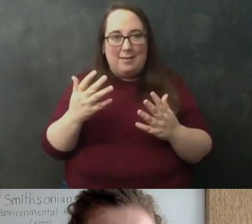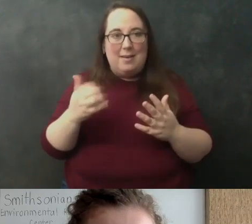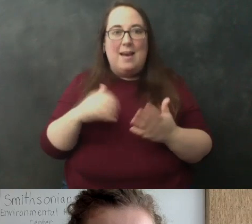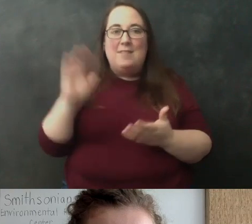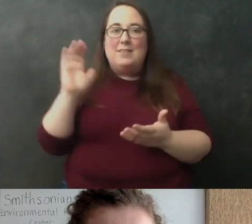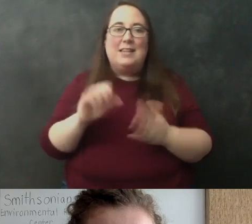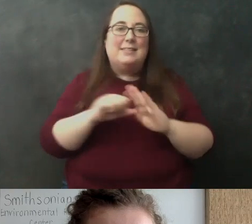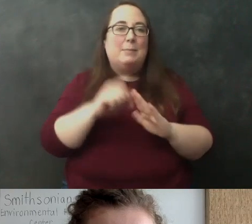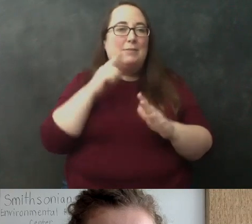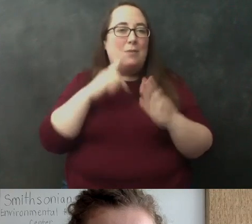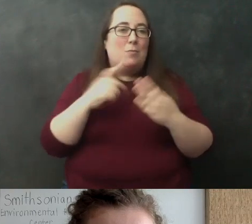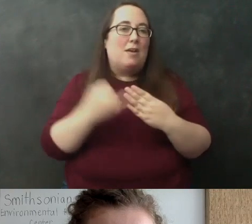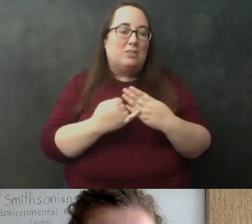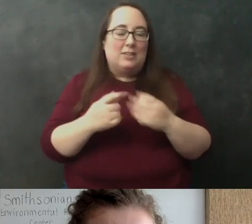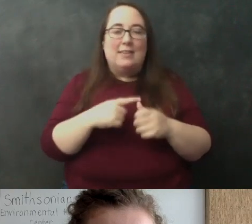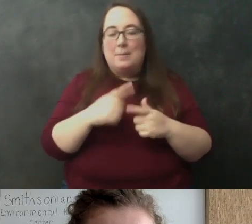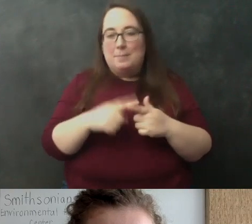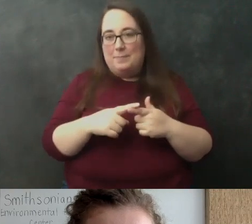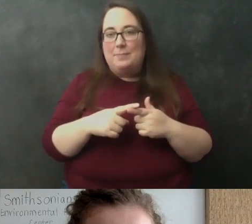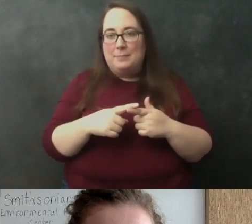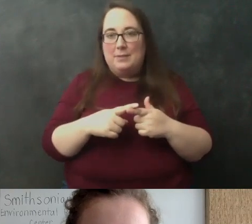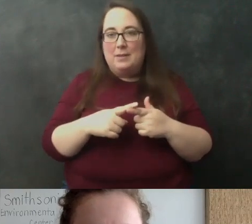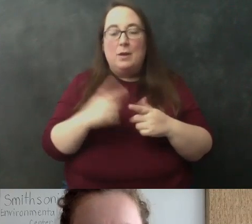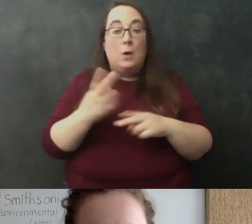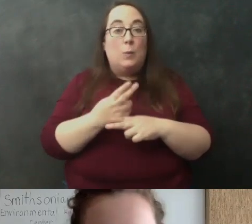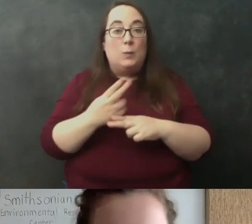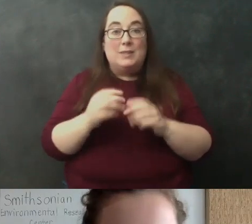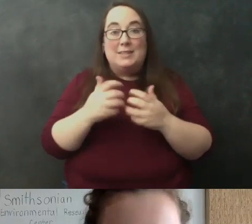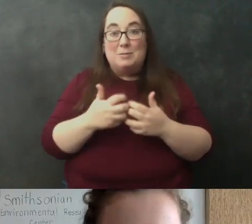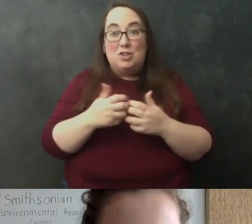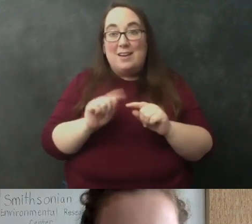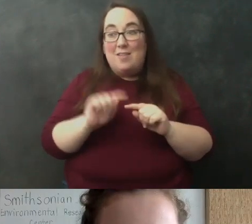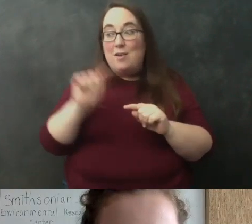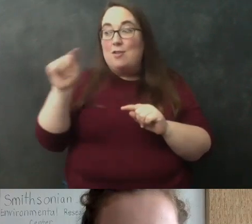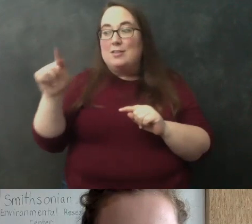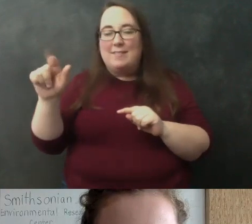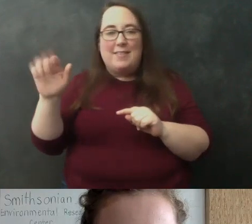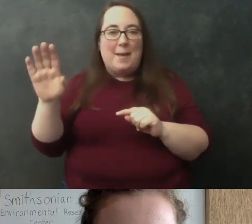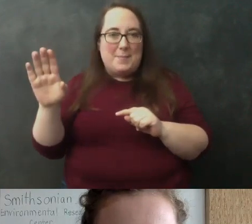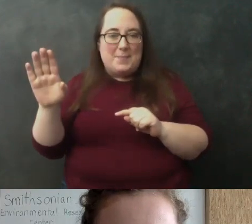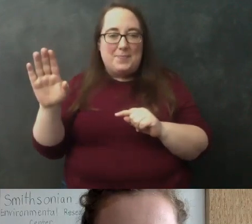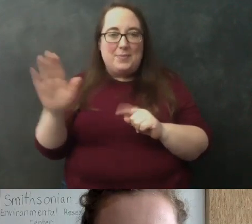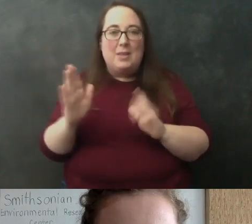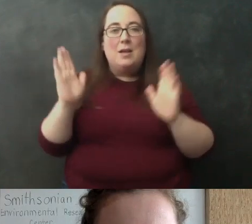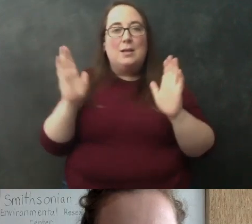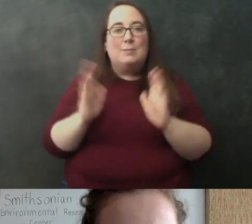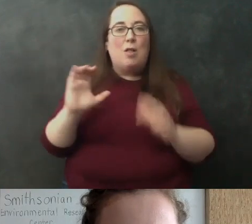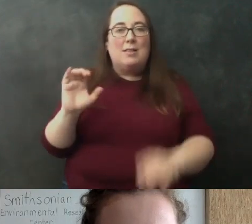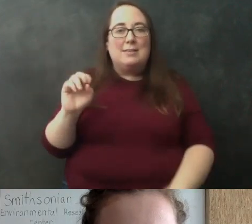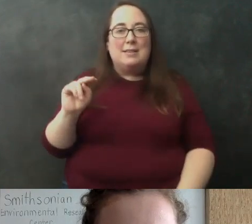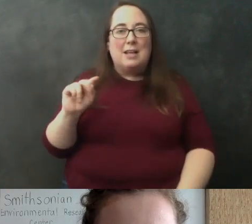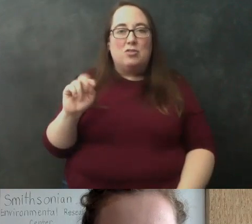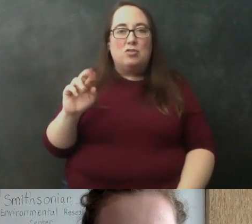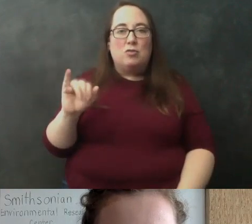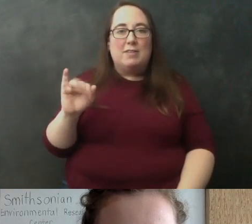project um then we will just use this machine that's on the other side of the lab which is just a small centrifuge and so that